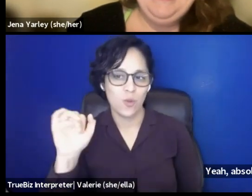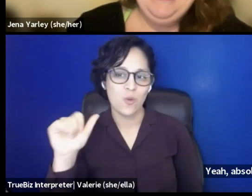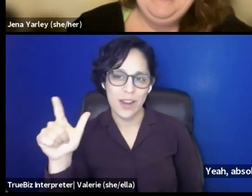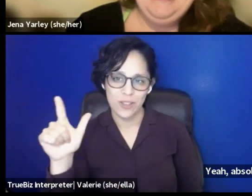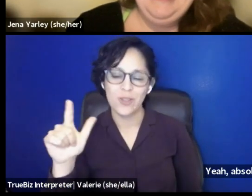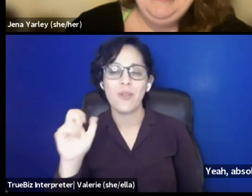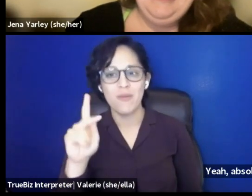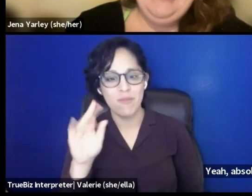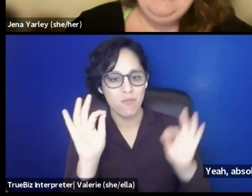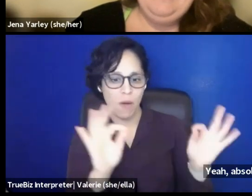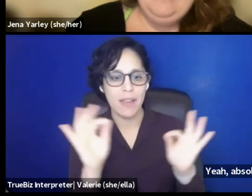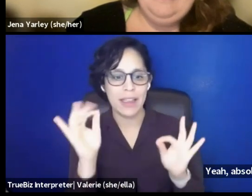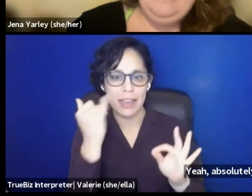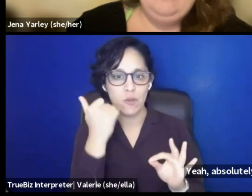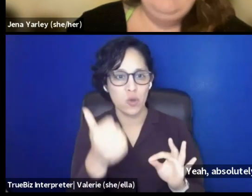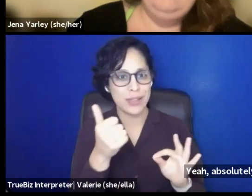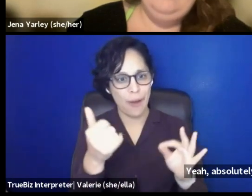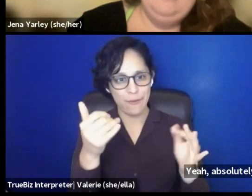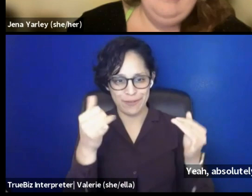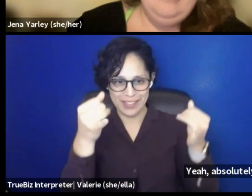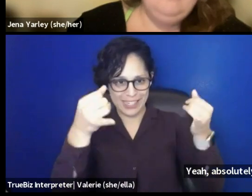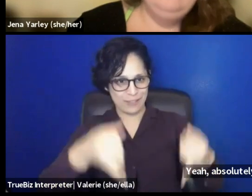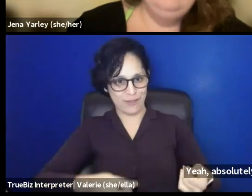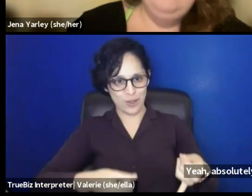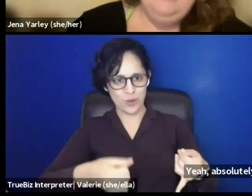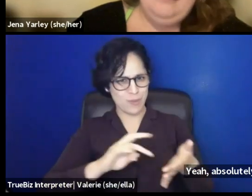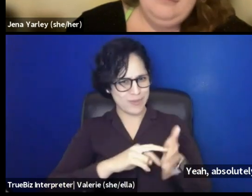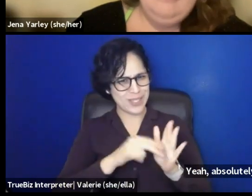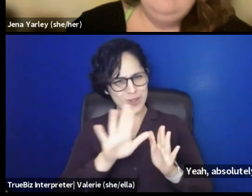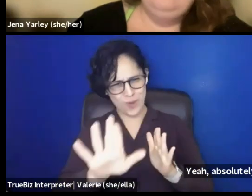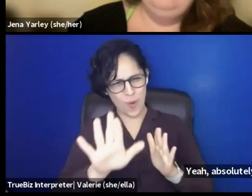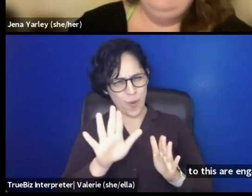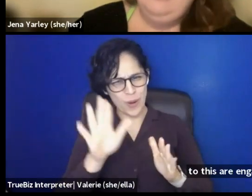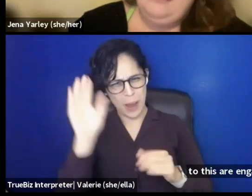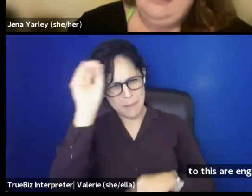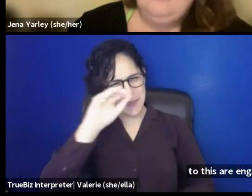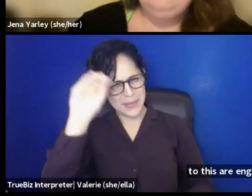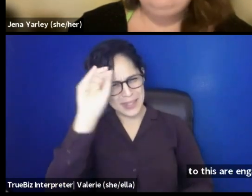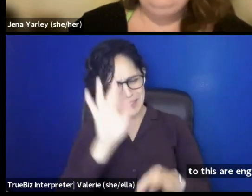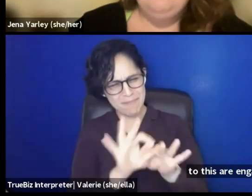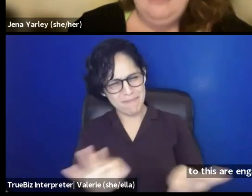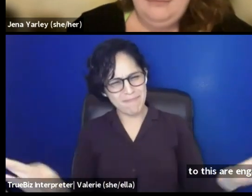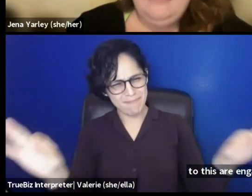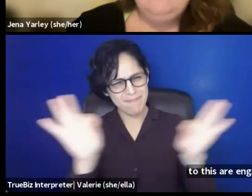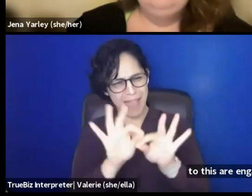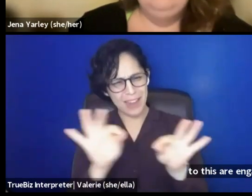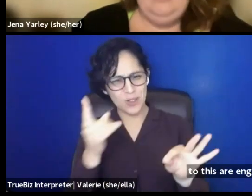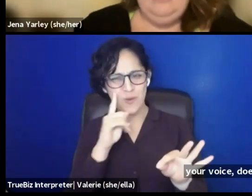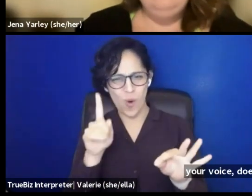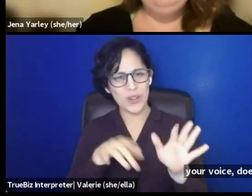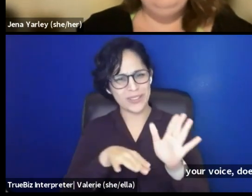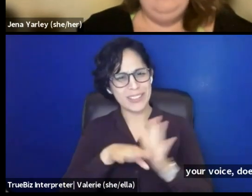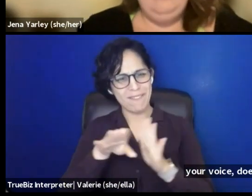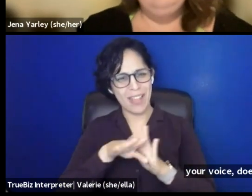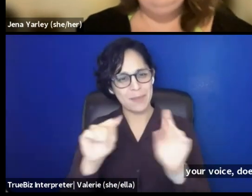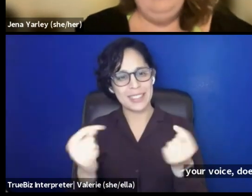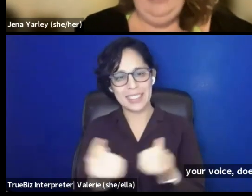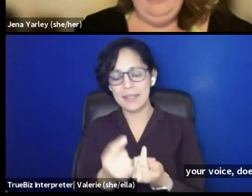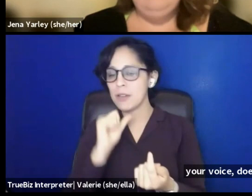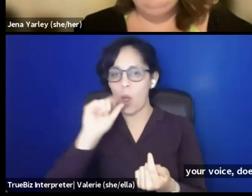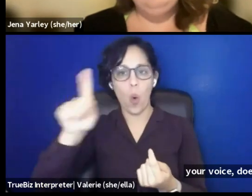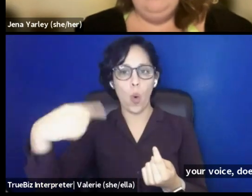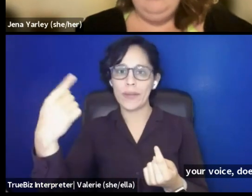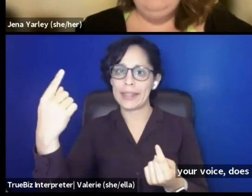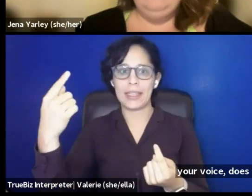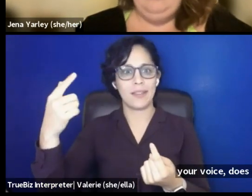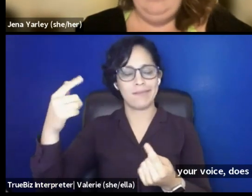um, to know that your voice does matter for the development team, it's not just the larger